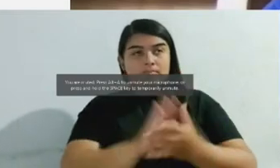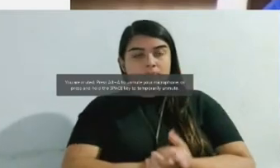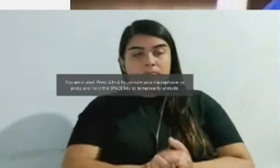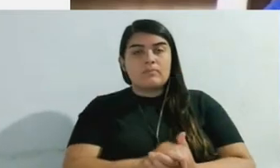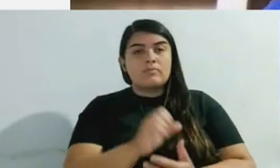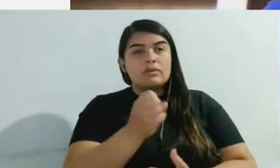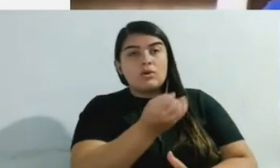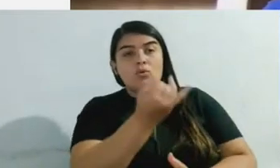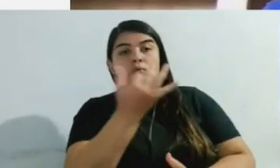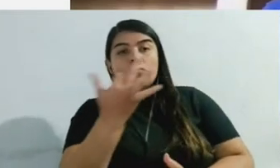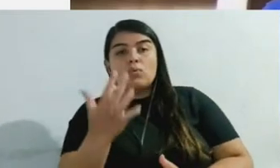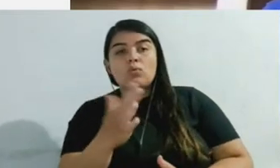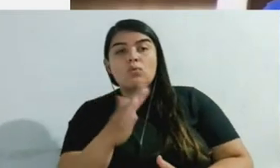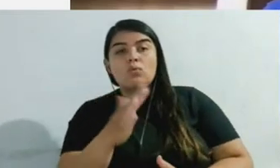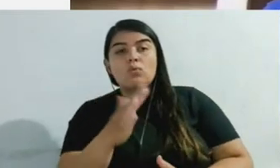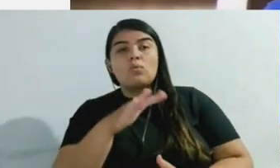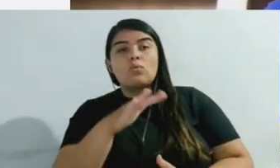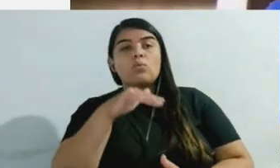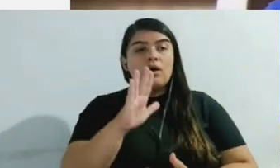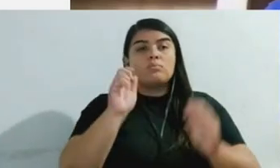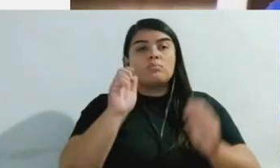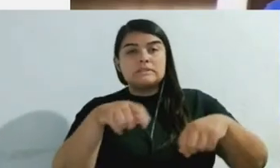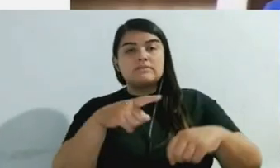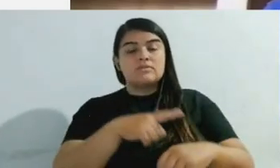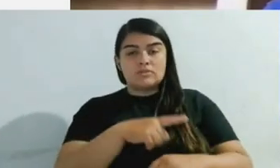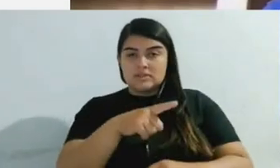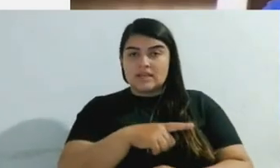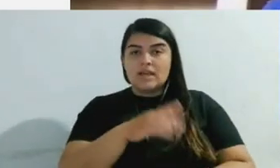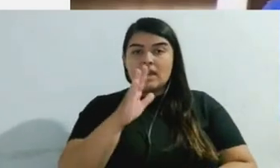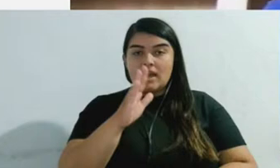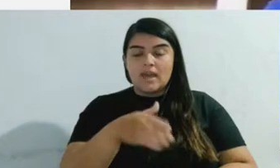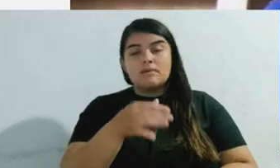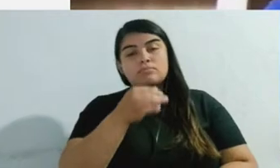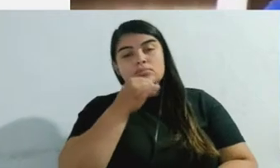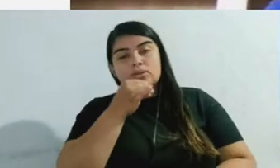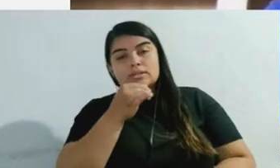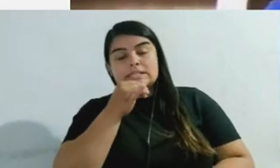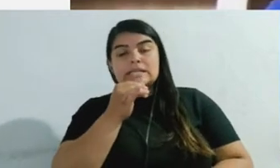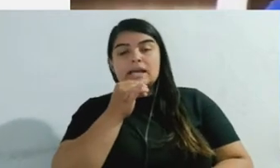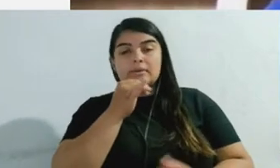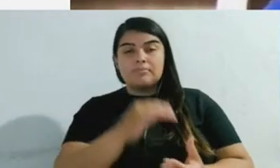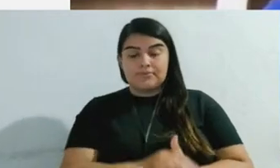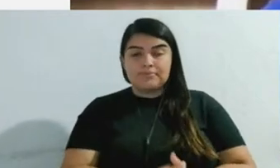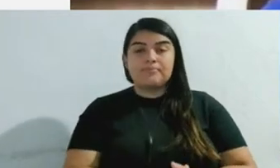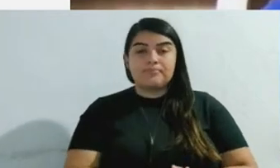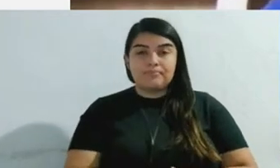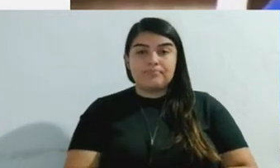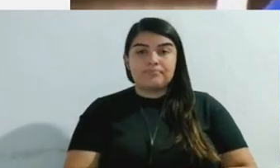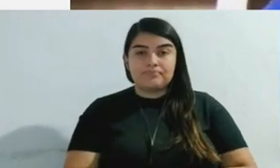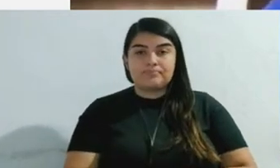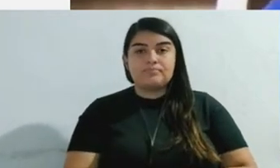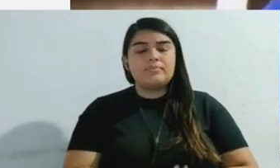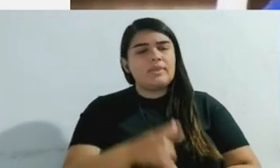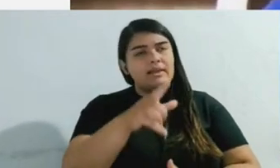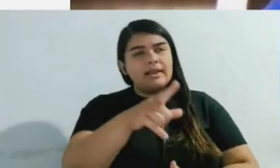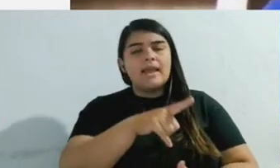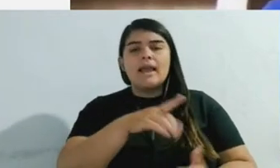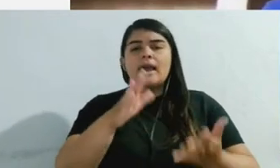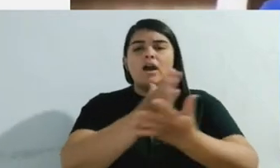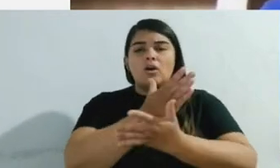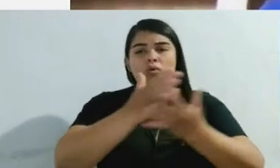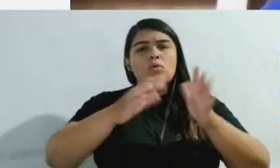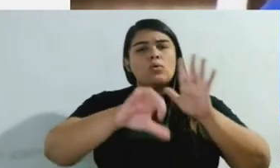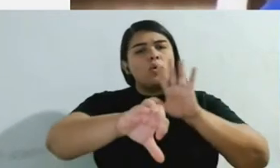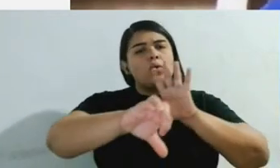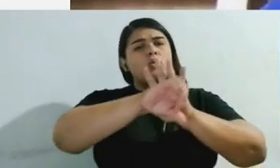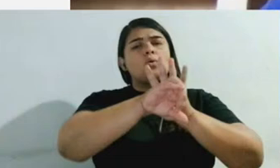there were violations of the liquor laws. And back in the early 19th century, almost every jurisdiction in the United